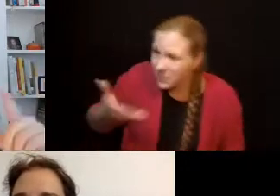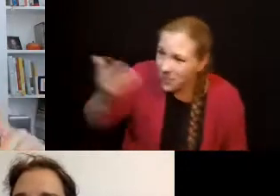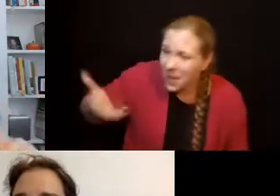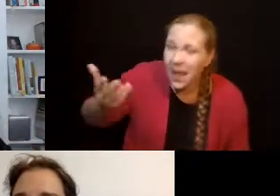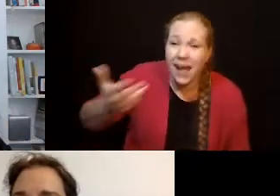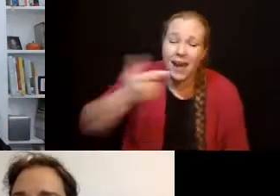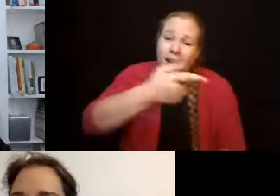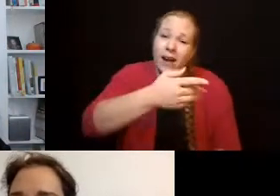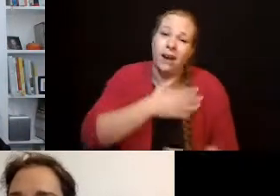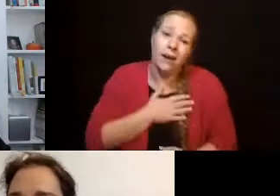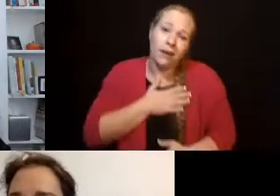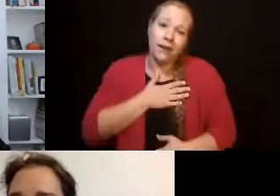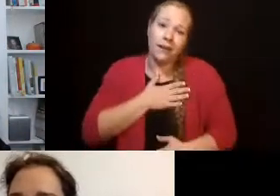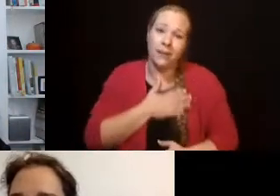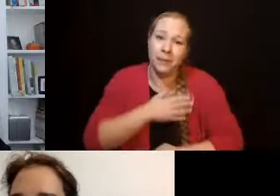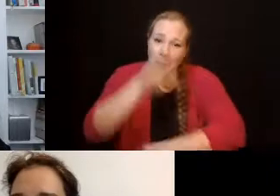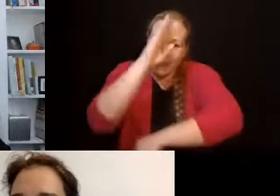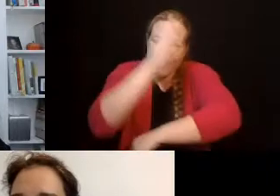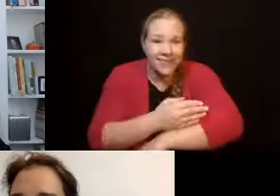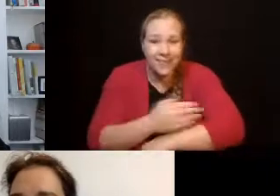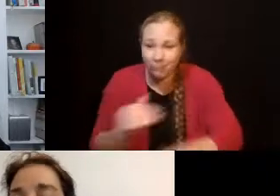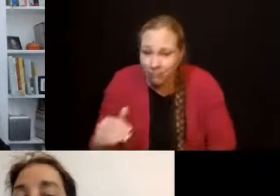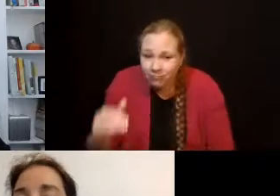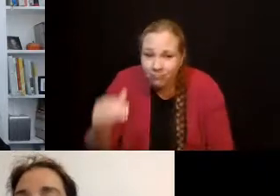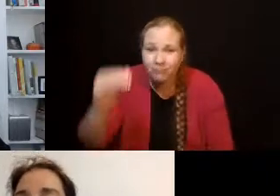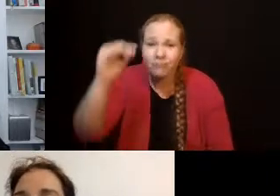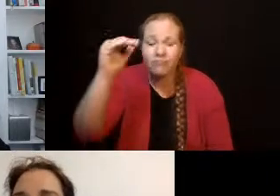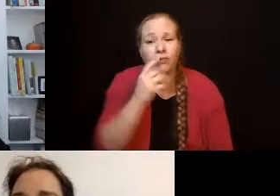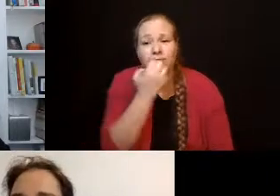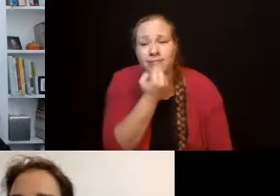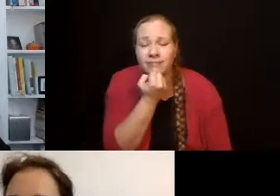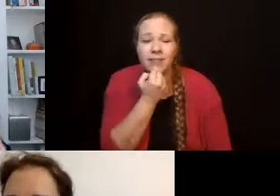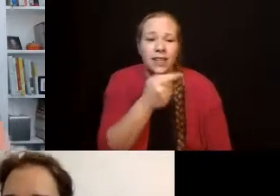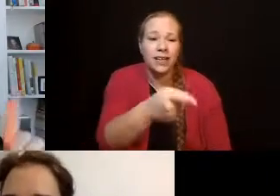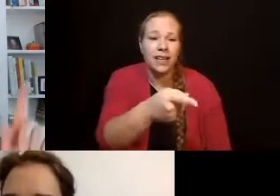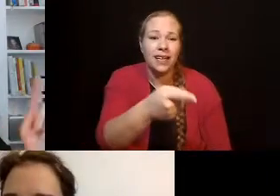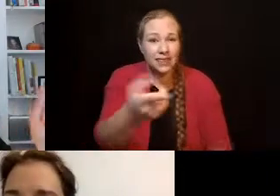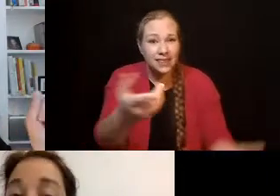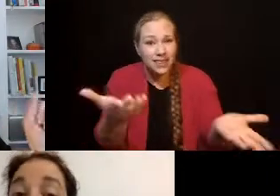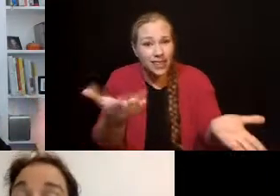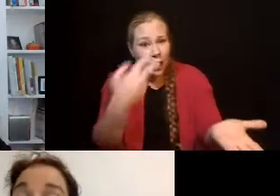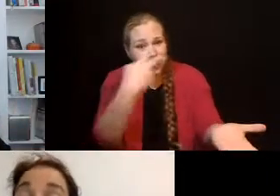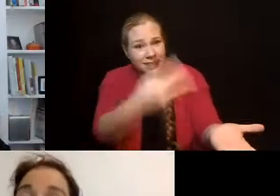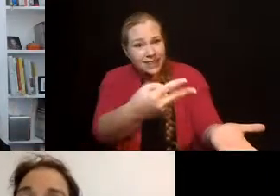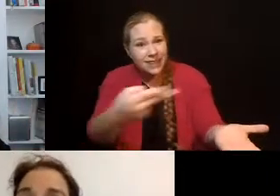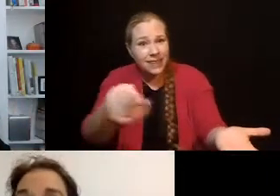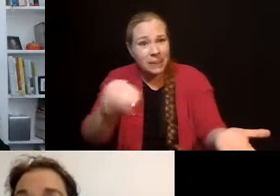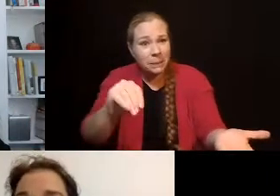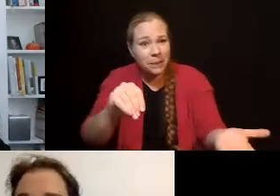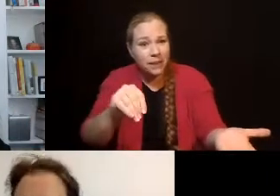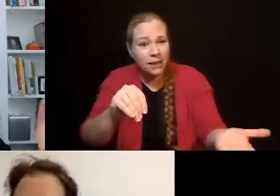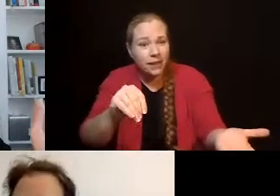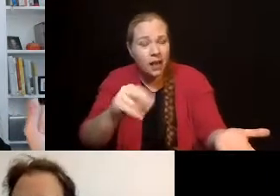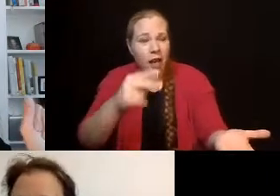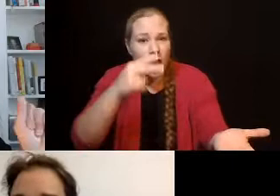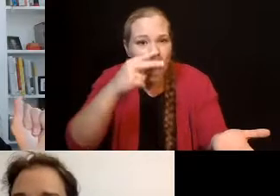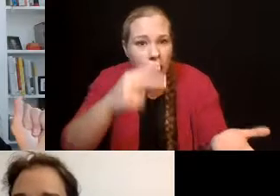And he's out there on the trampoline playing basketball. There is no way